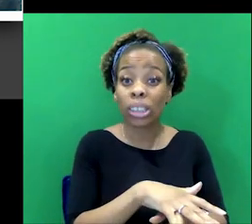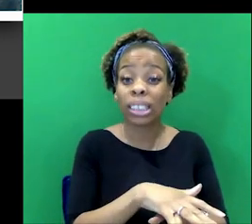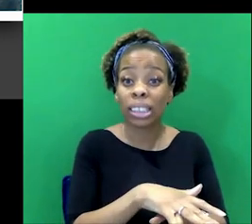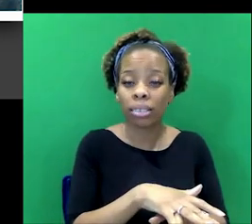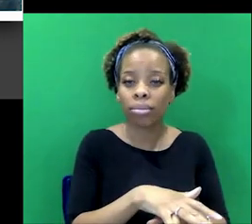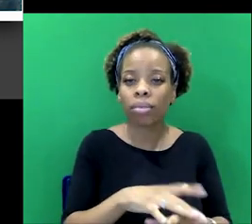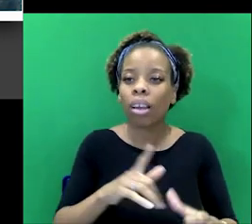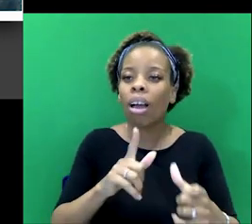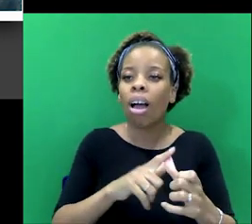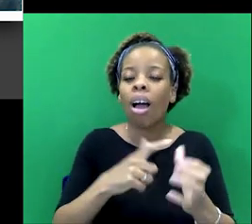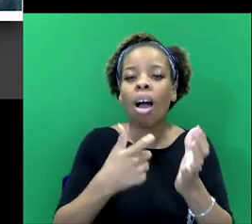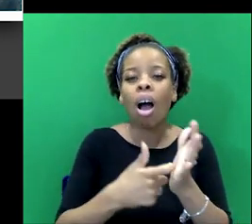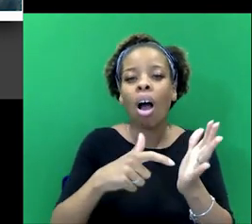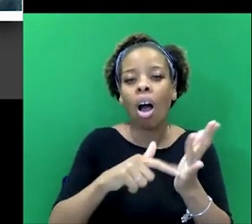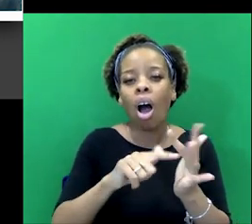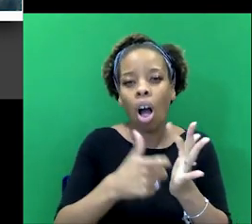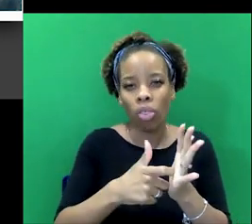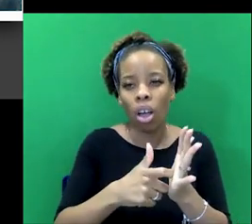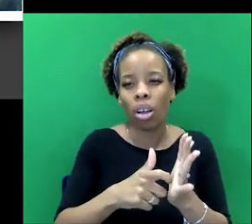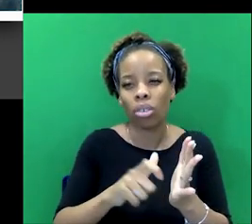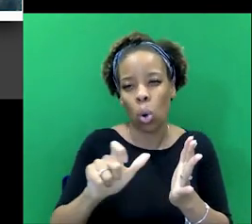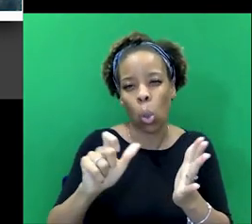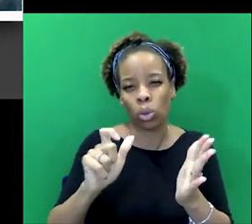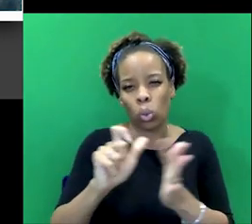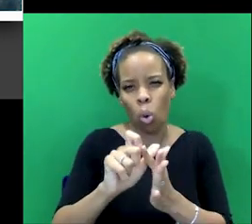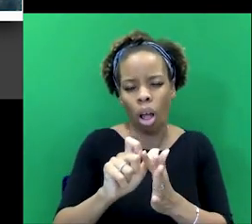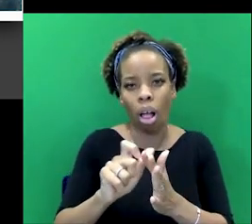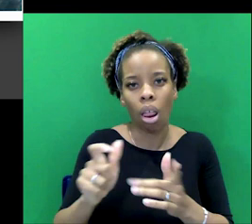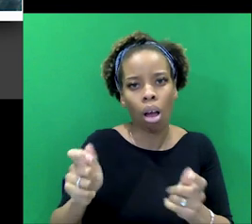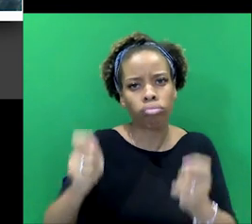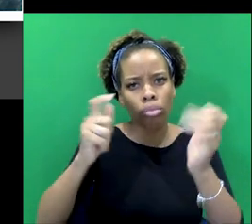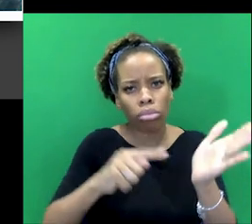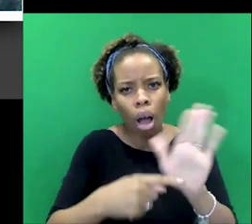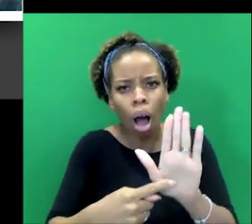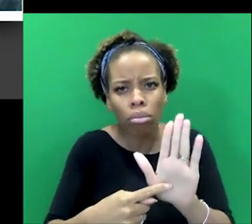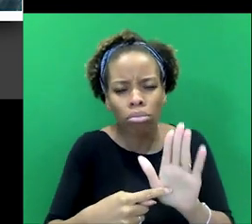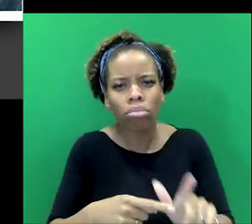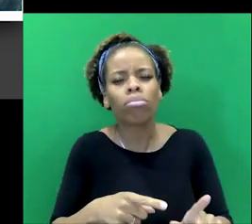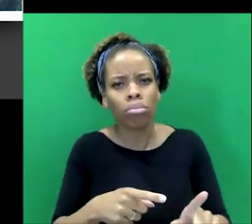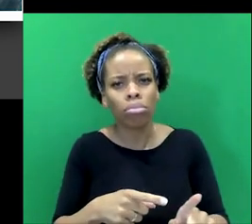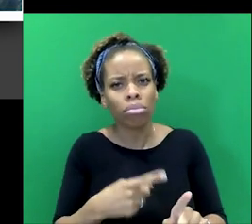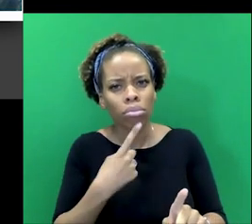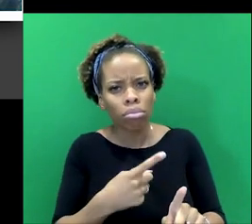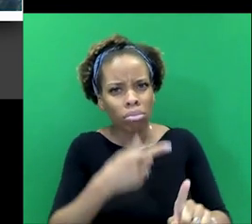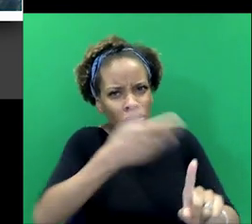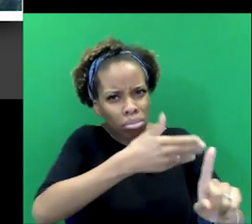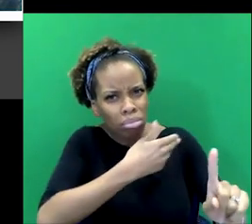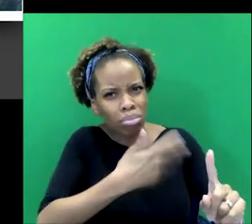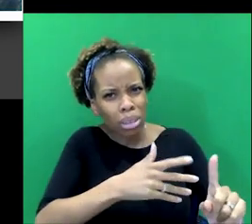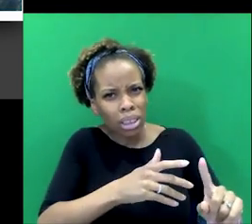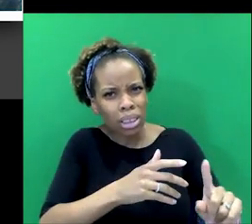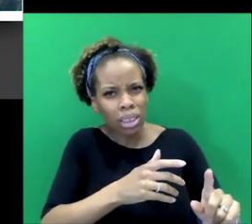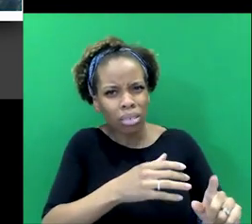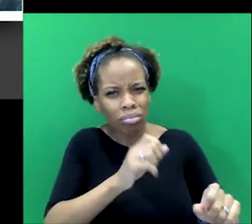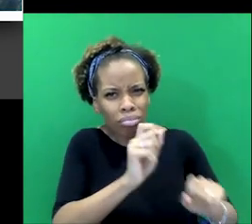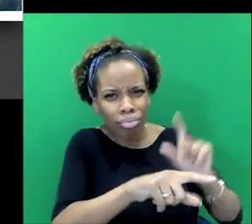Conan Doyle who actually brings these up. When he takes up this case, he says, he brings up this history. And